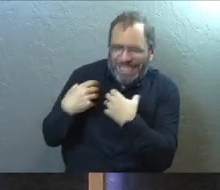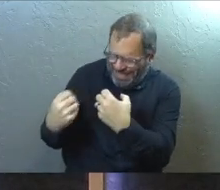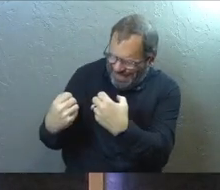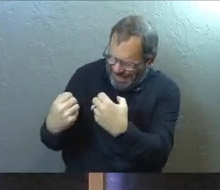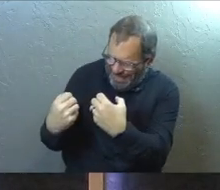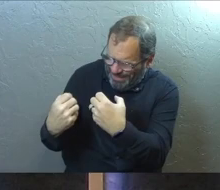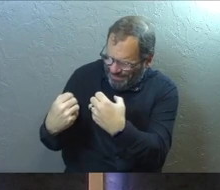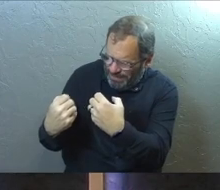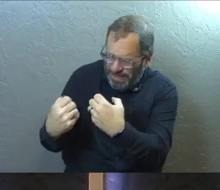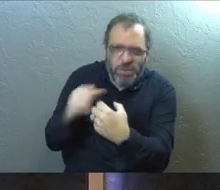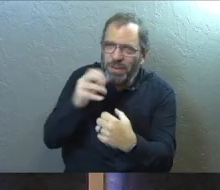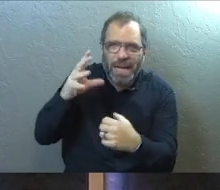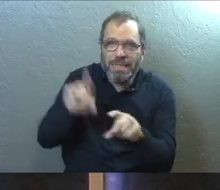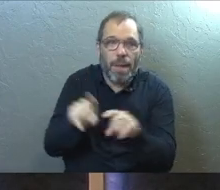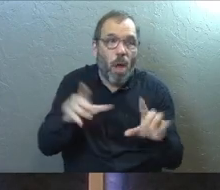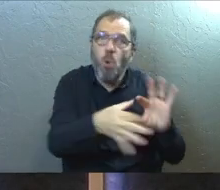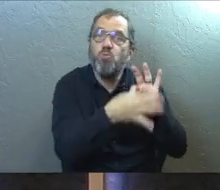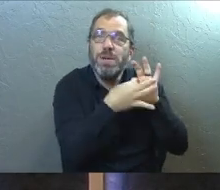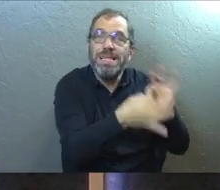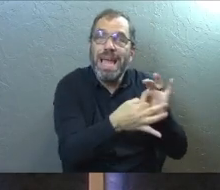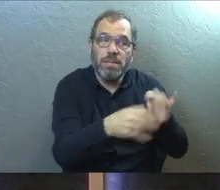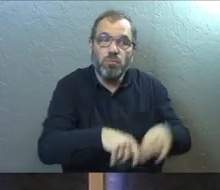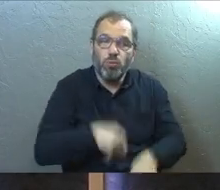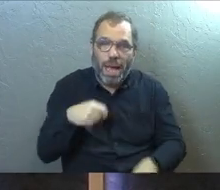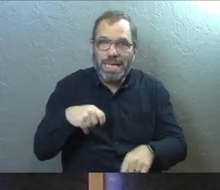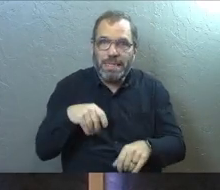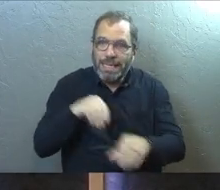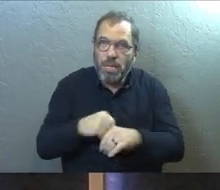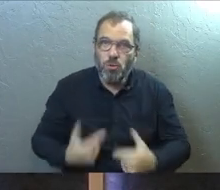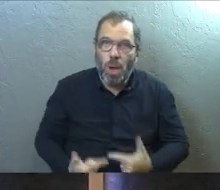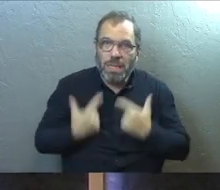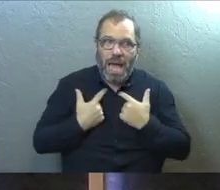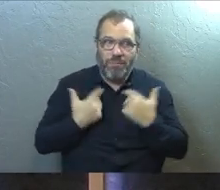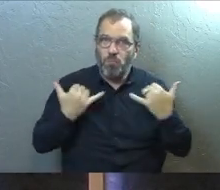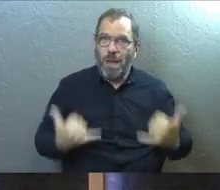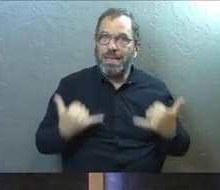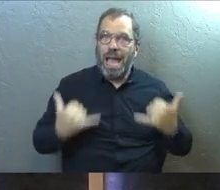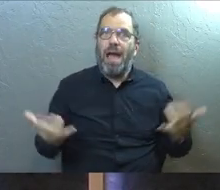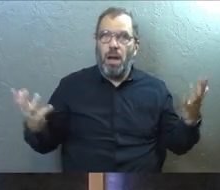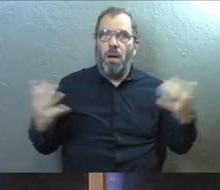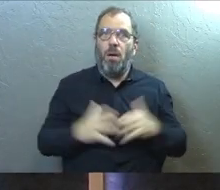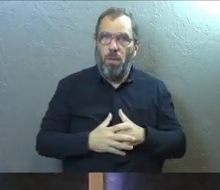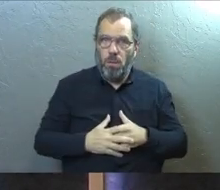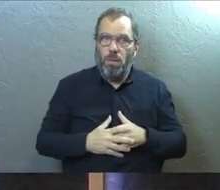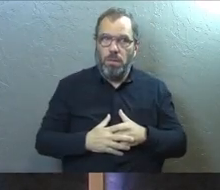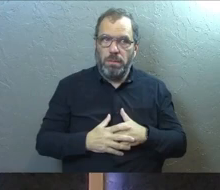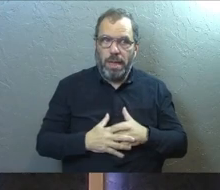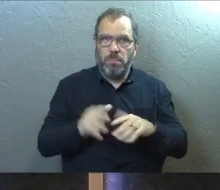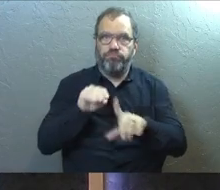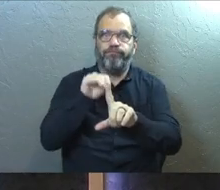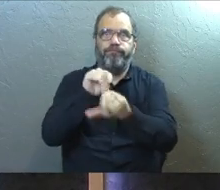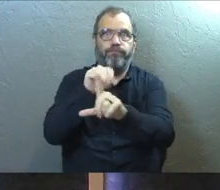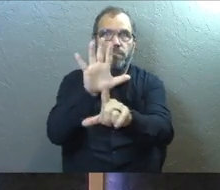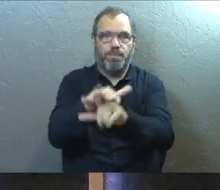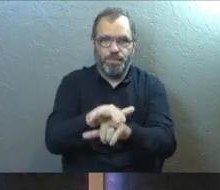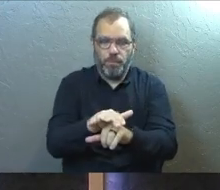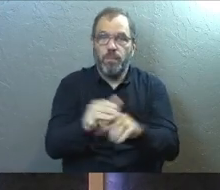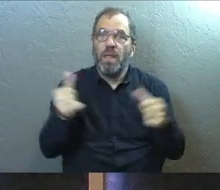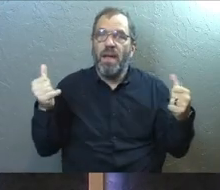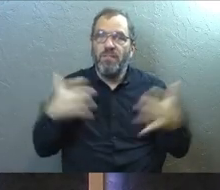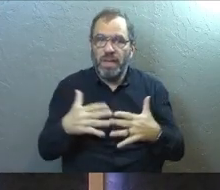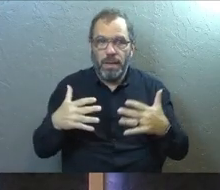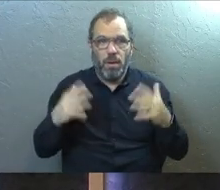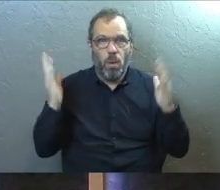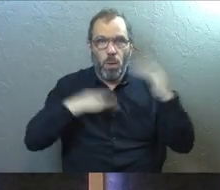the same because of that trauma relationship stresses that are in your life currently that are plaguing you fear